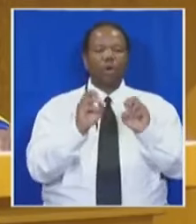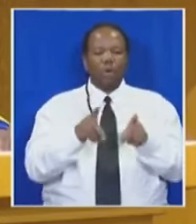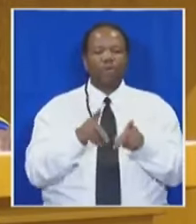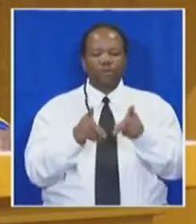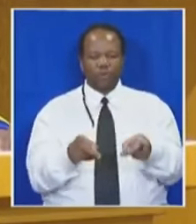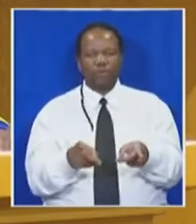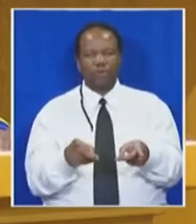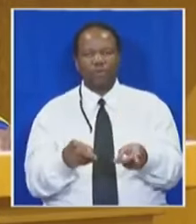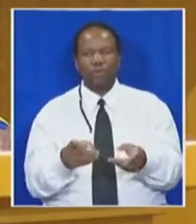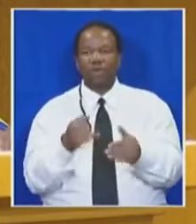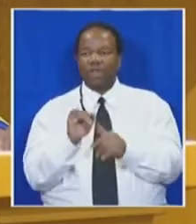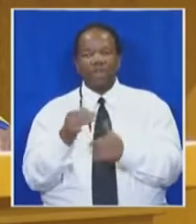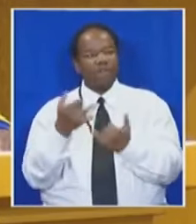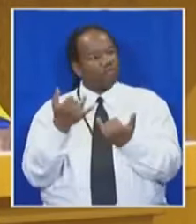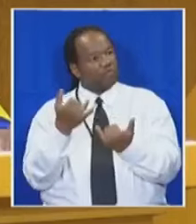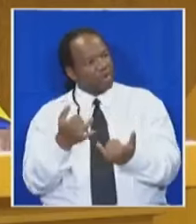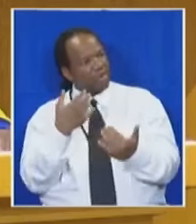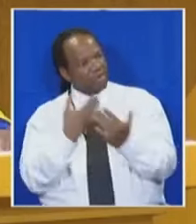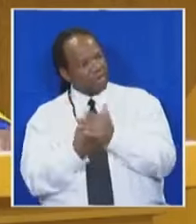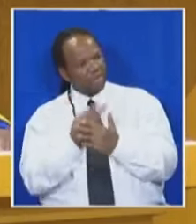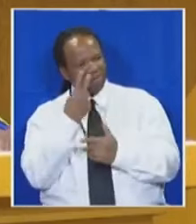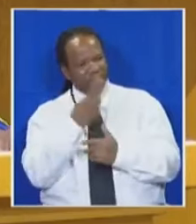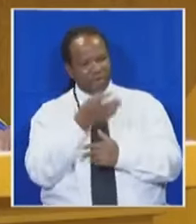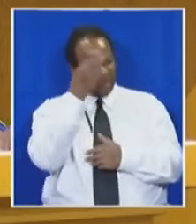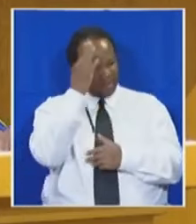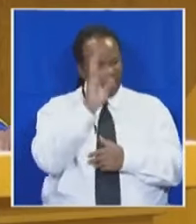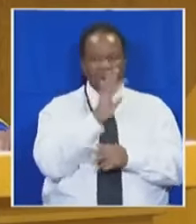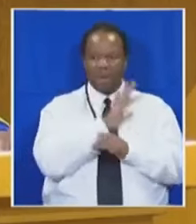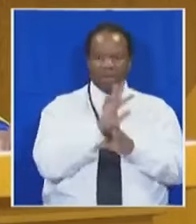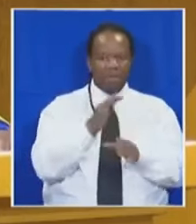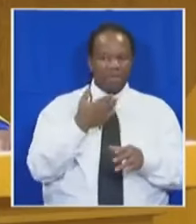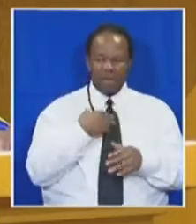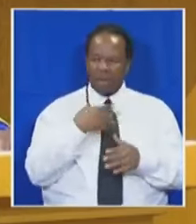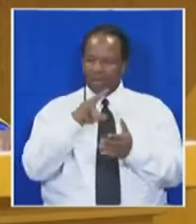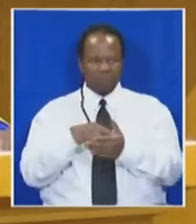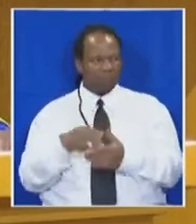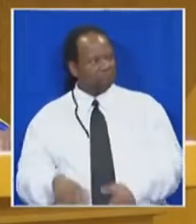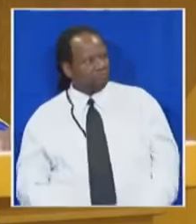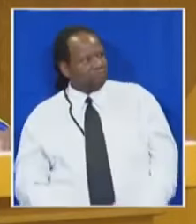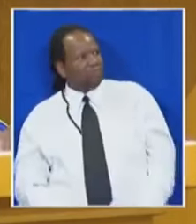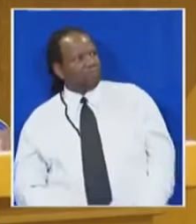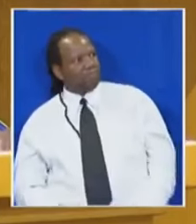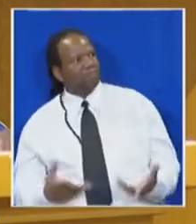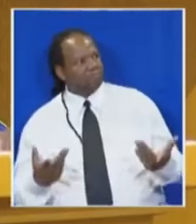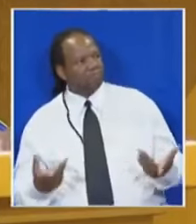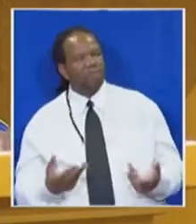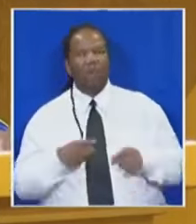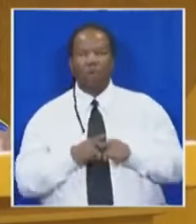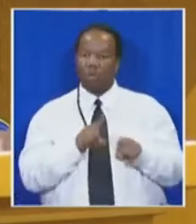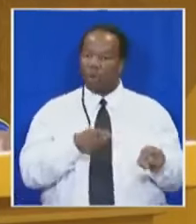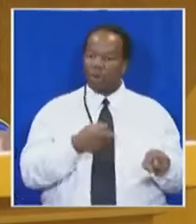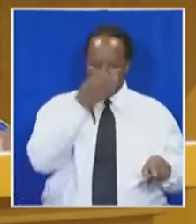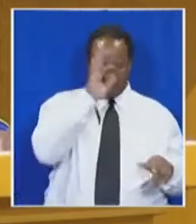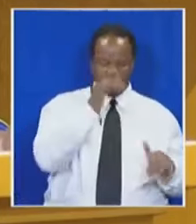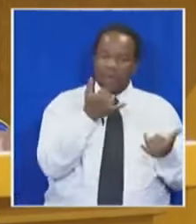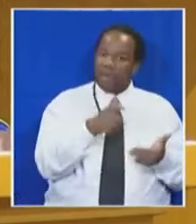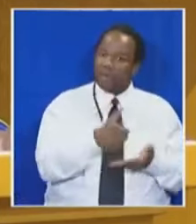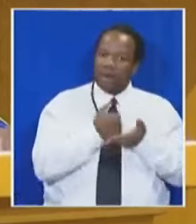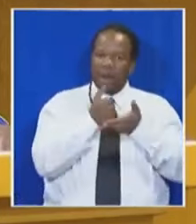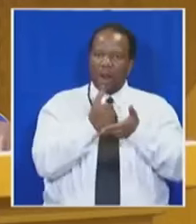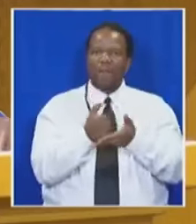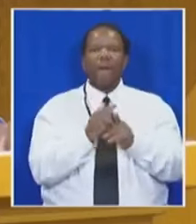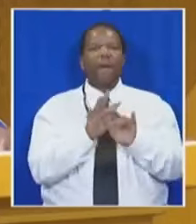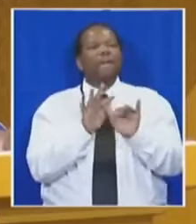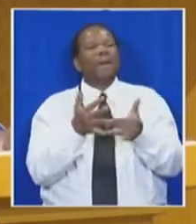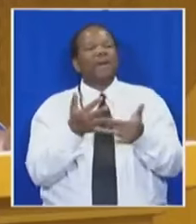If they were to see this government today, they would cringe in their graves. Because this government is no longer a selfless government. Instead, it has turned